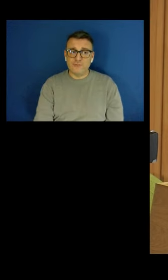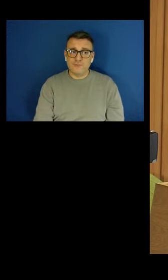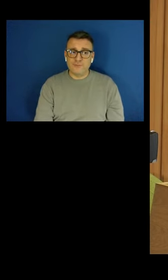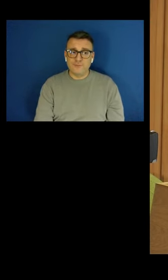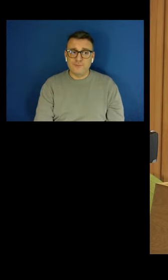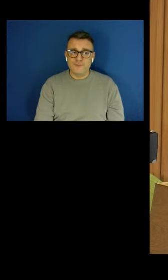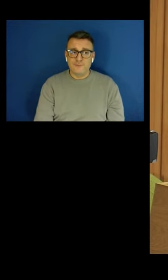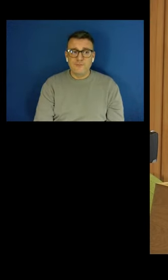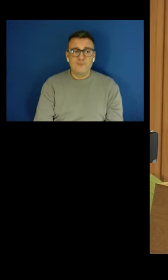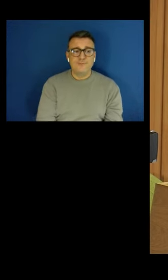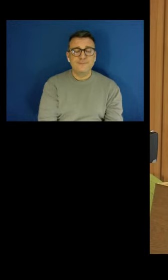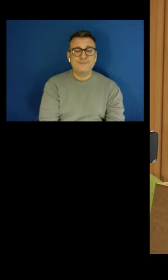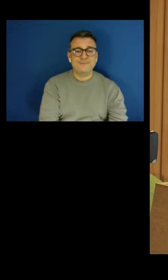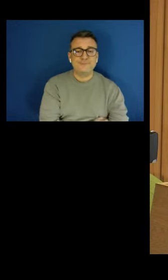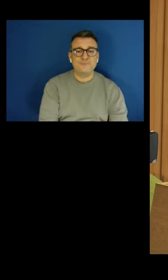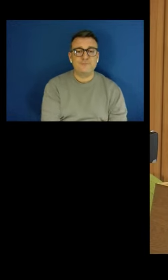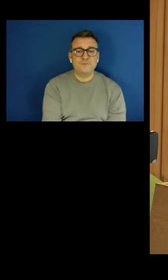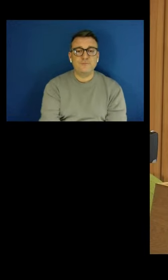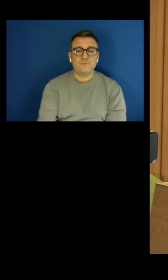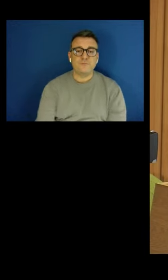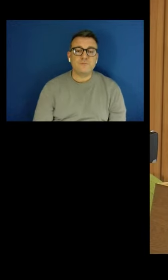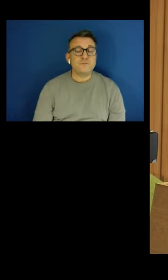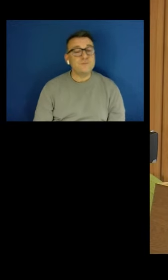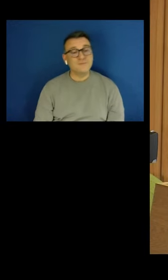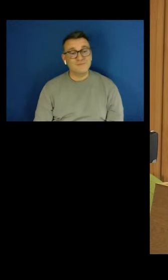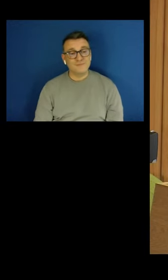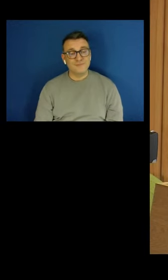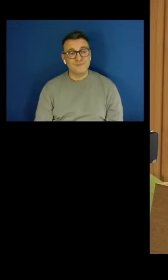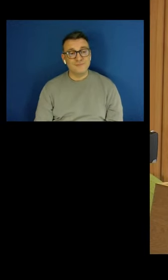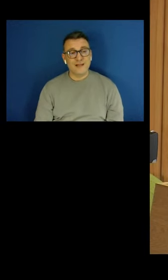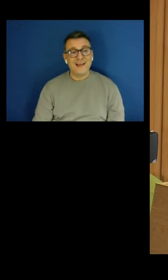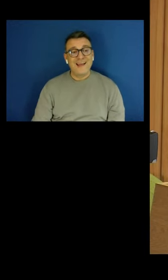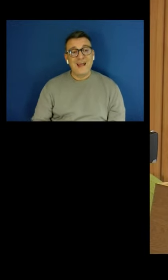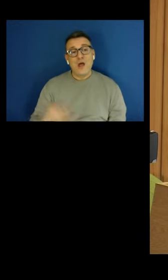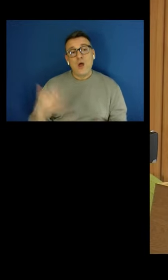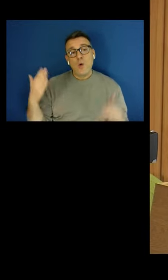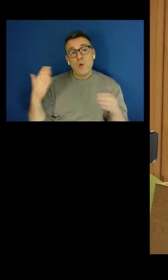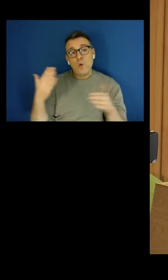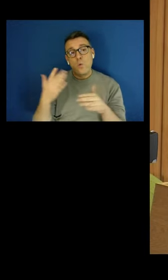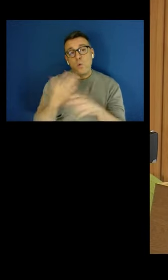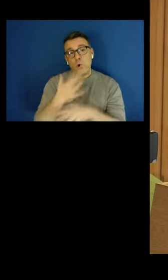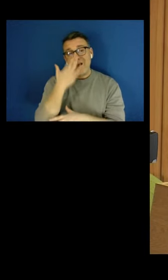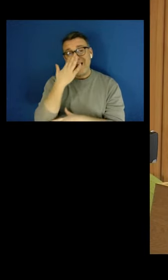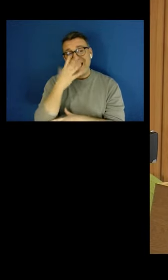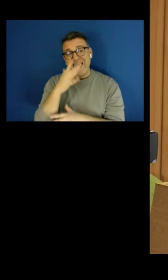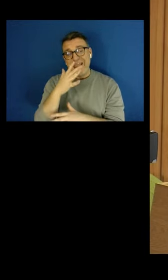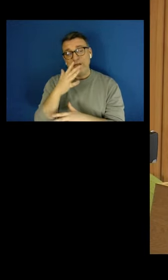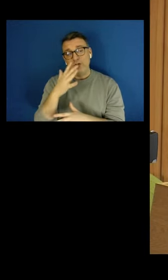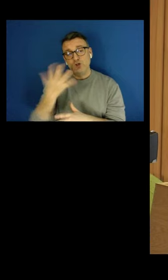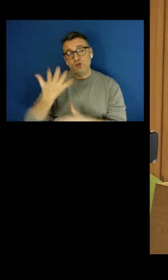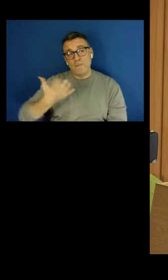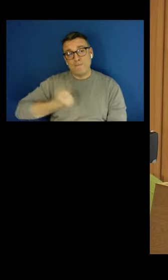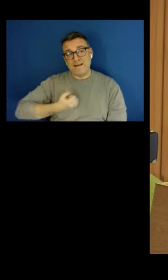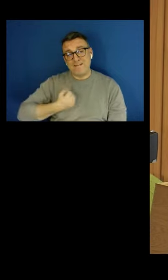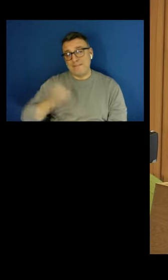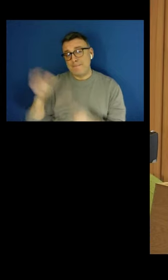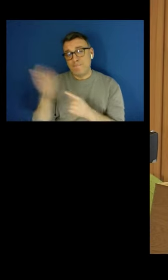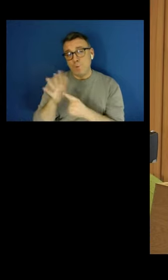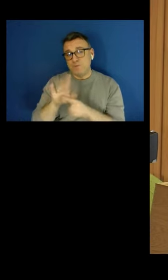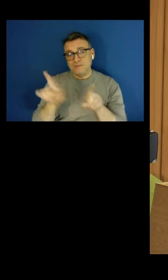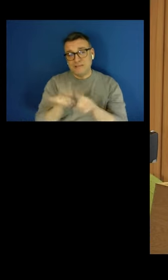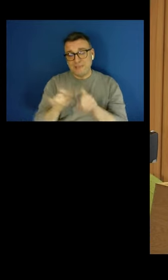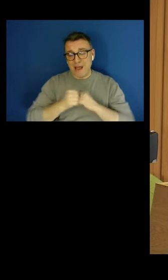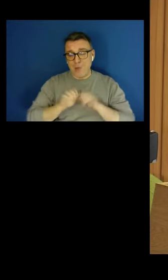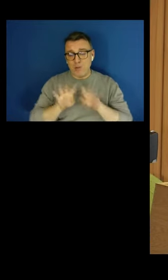Working-age social security is important, I think, here too. The committee is currently looking at the level